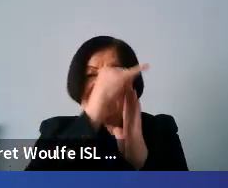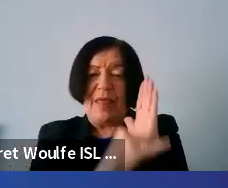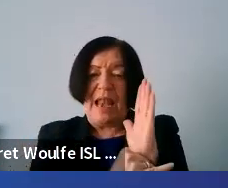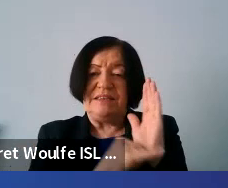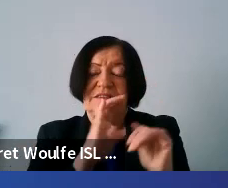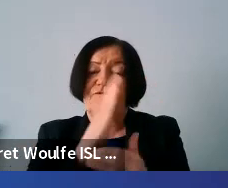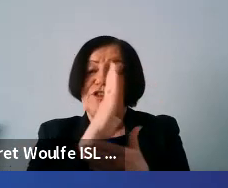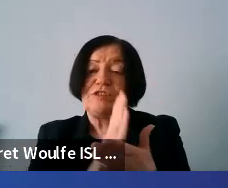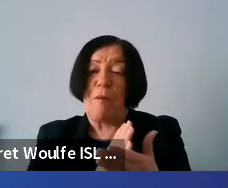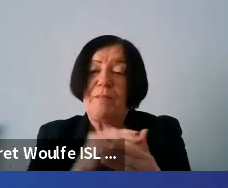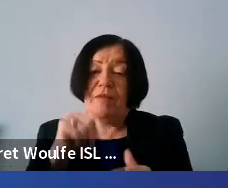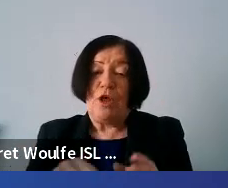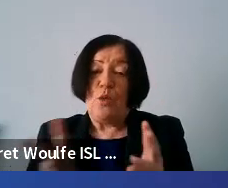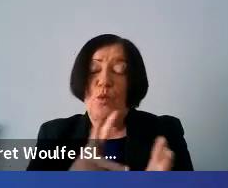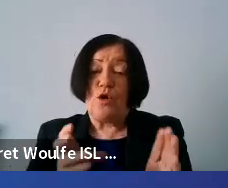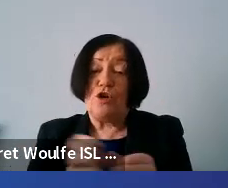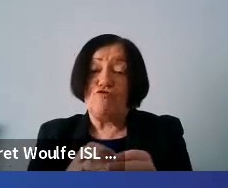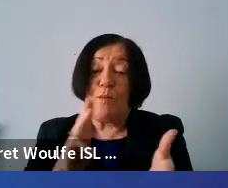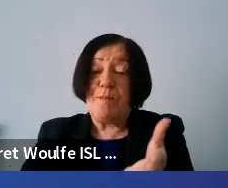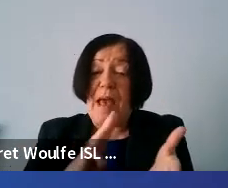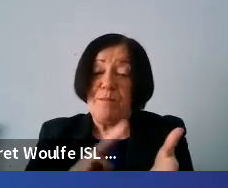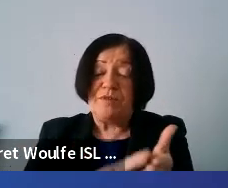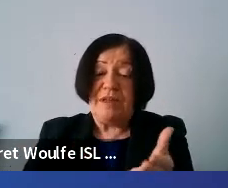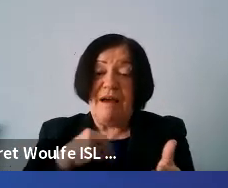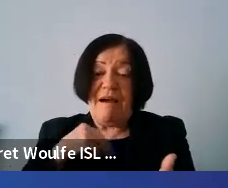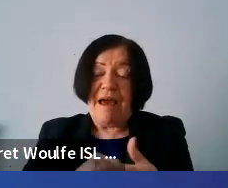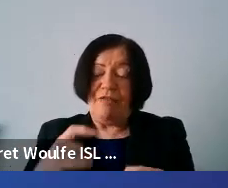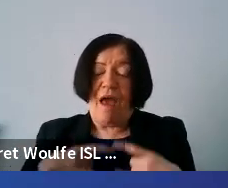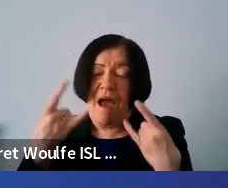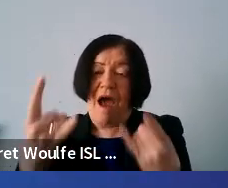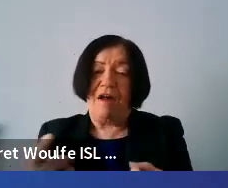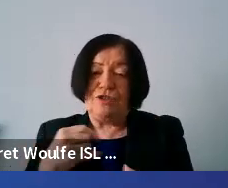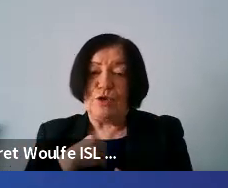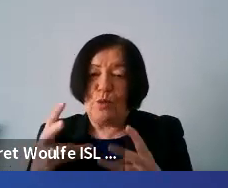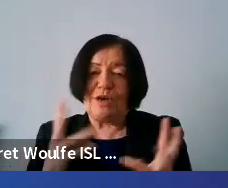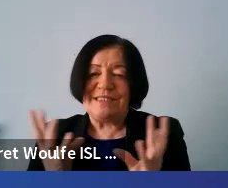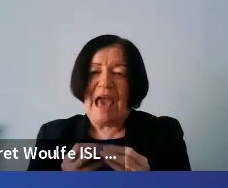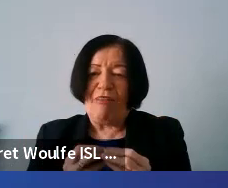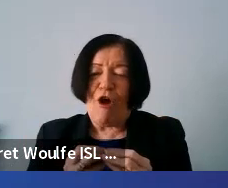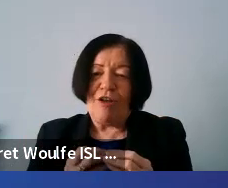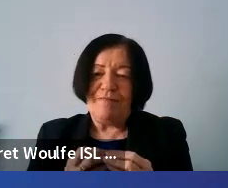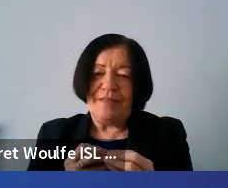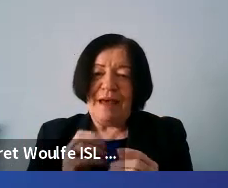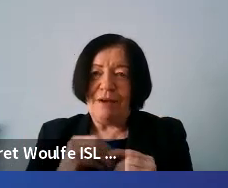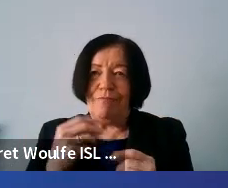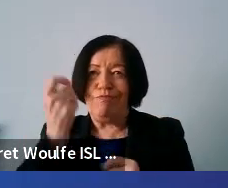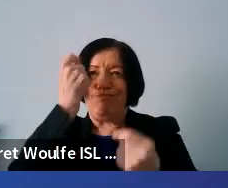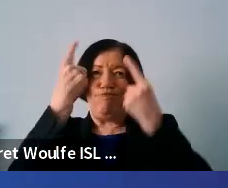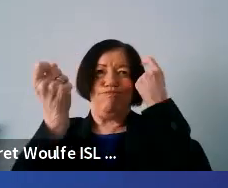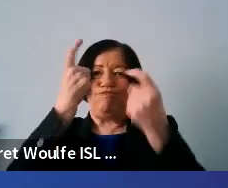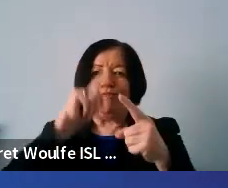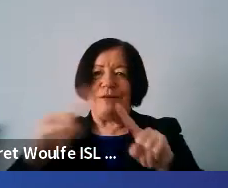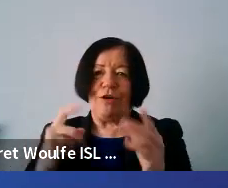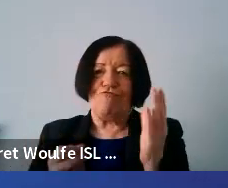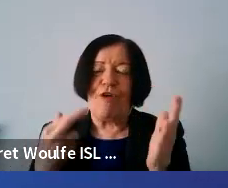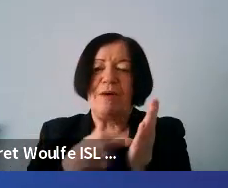some of the working group members that i had the privilege to really work together with and come up with these recommendations